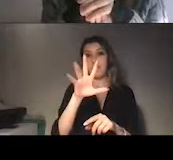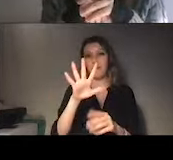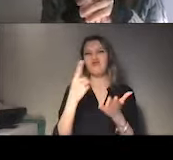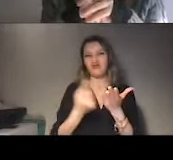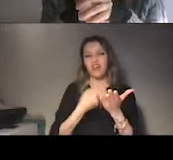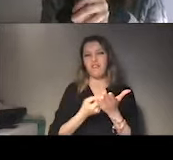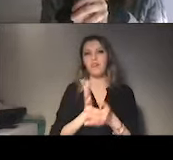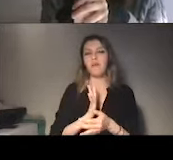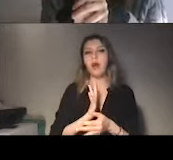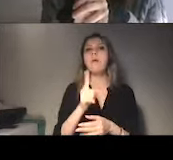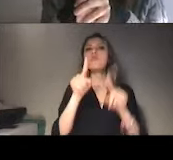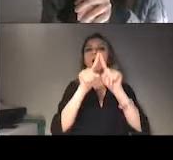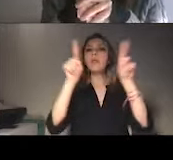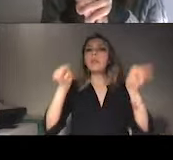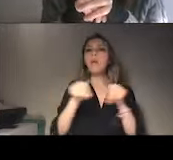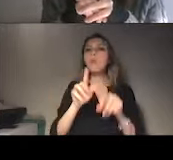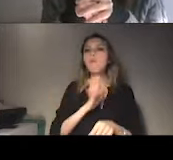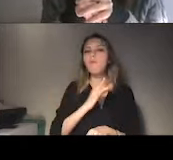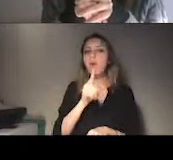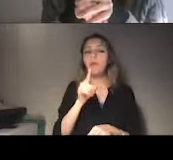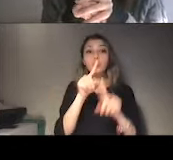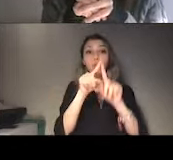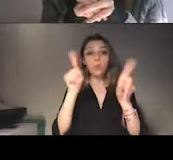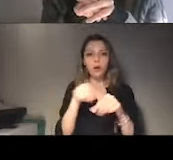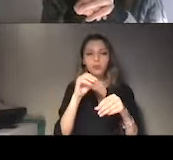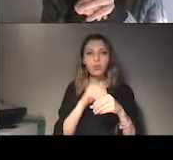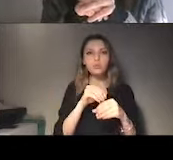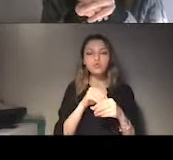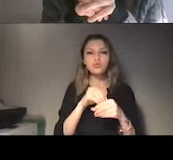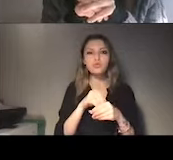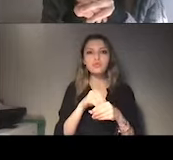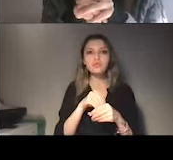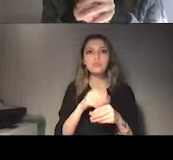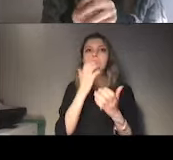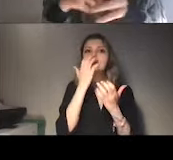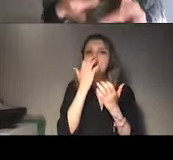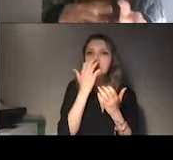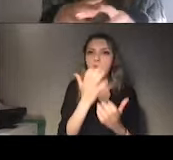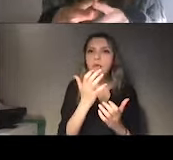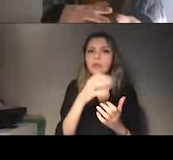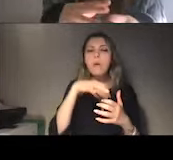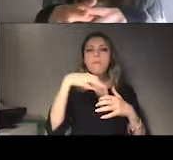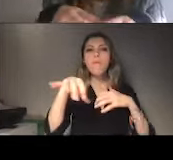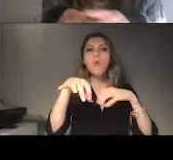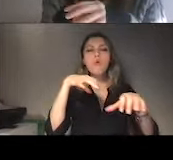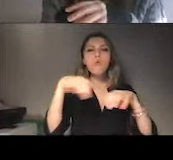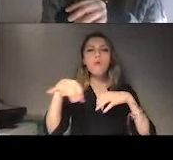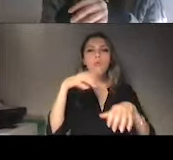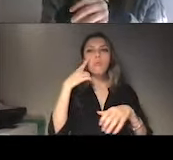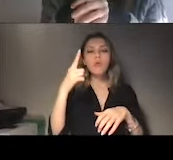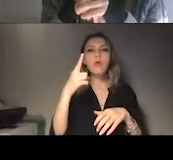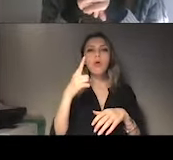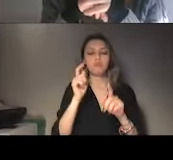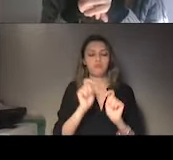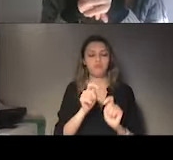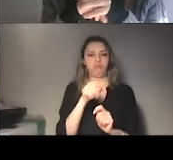the recommendations for which they had identified indicators.